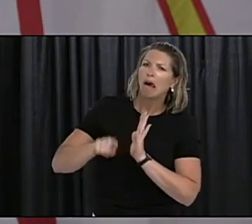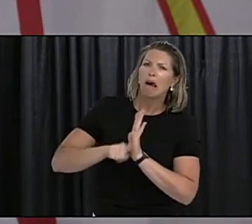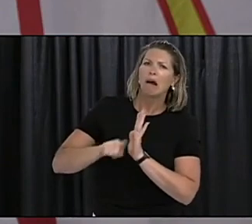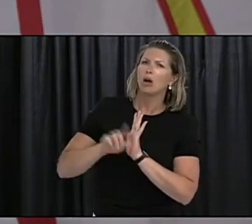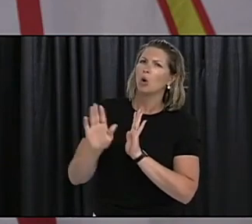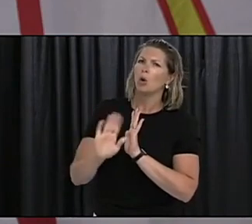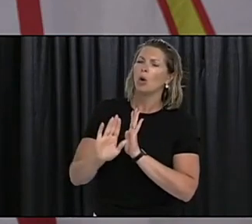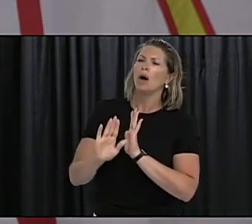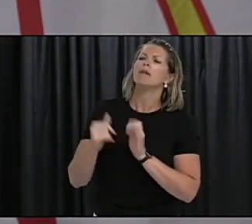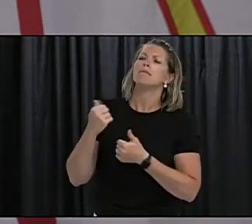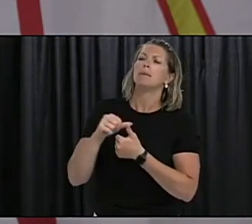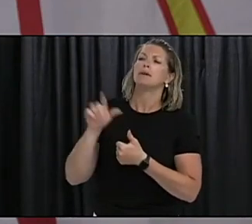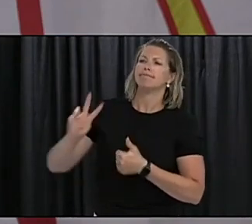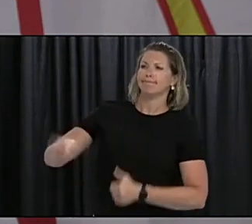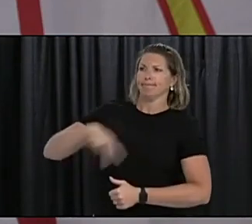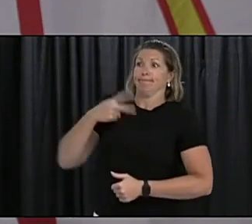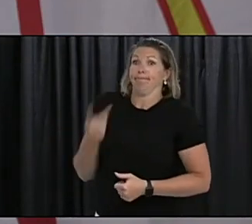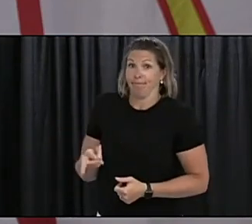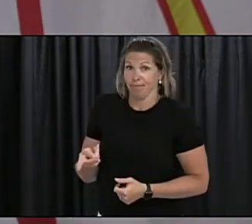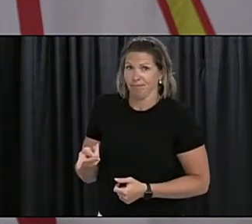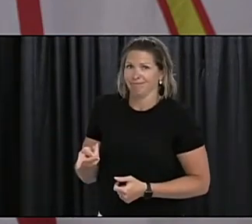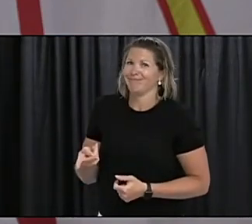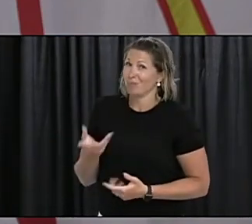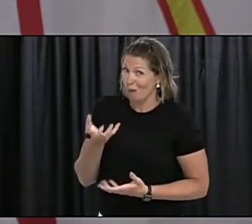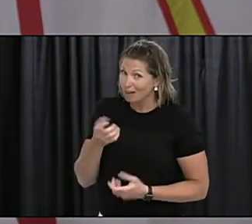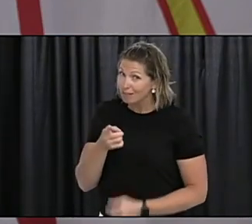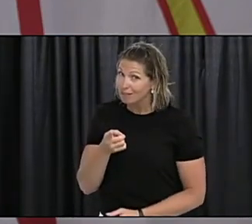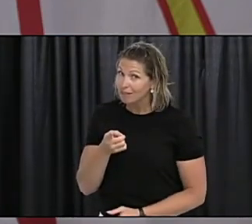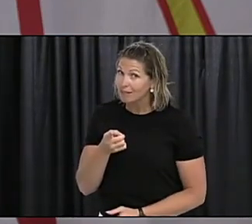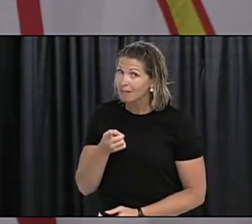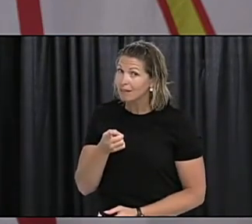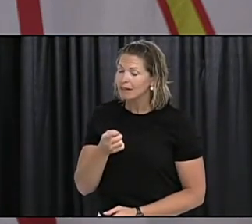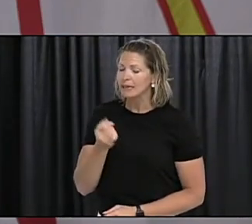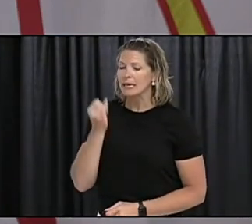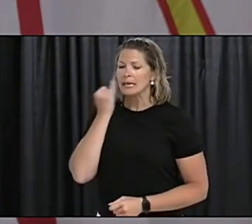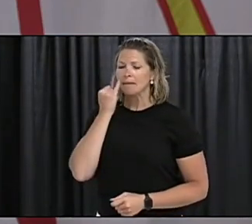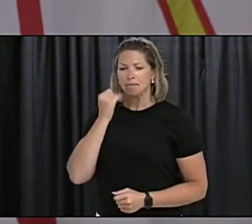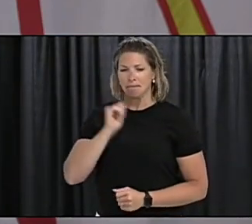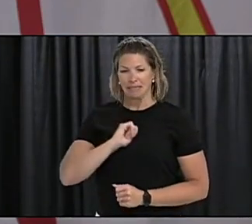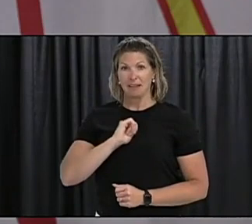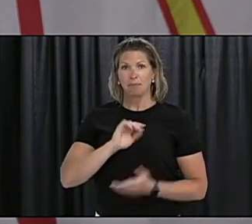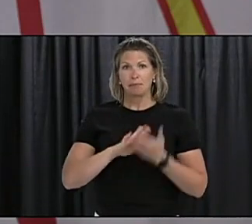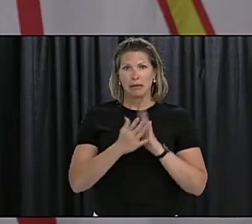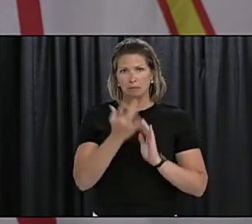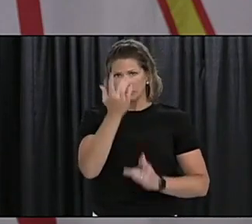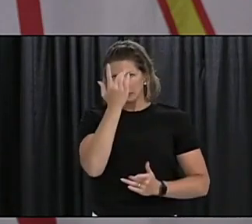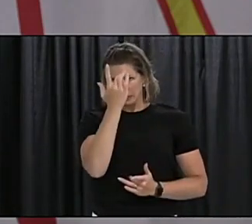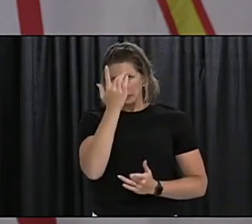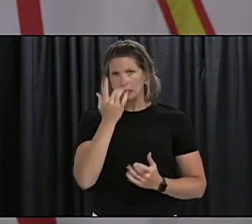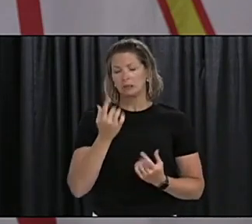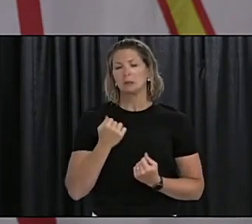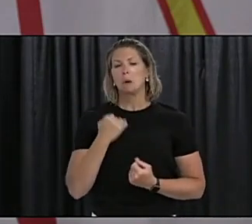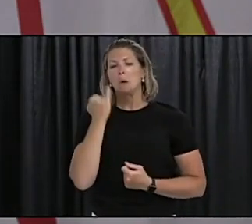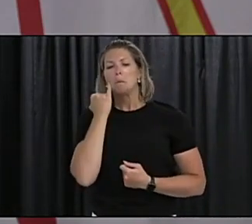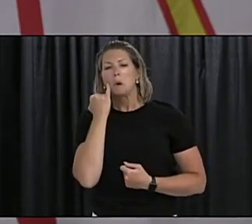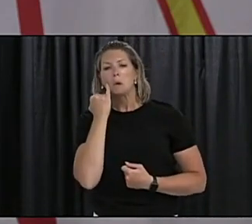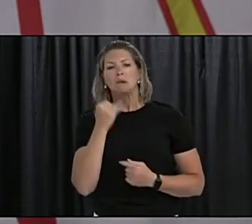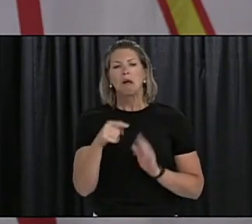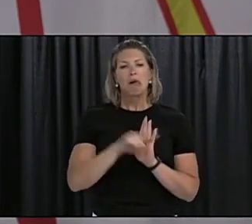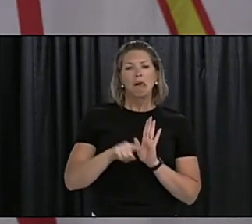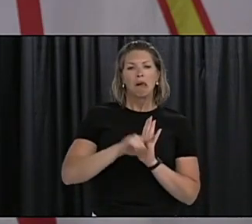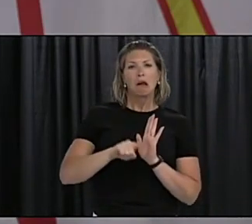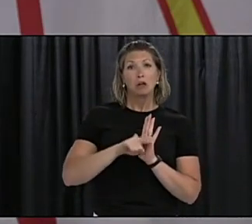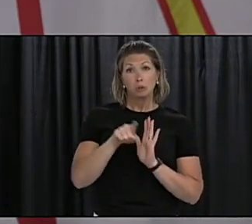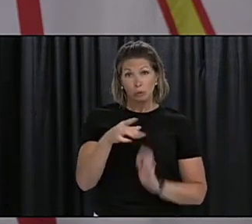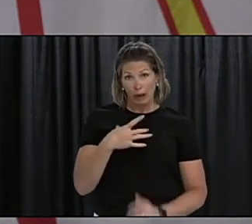to make a comment on social media and ask yourself, what would I want someone to say to me if I was in this situation?